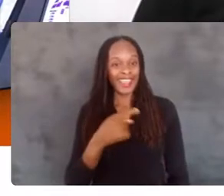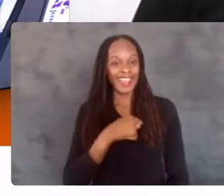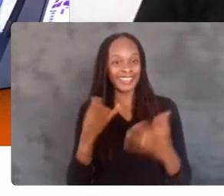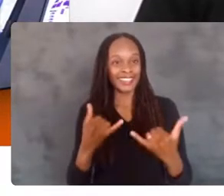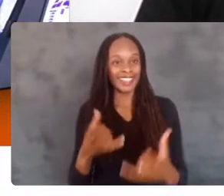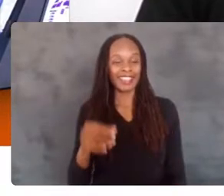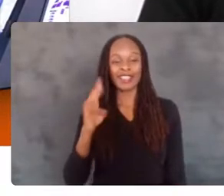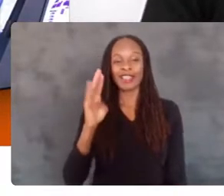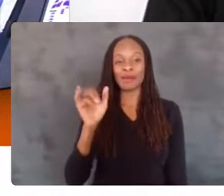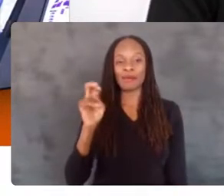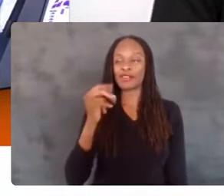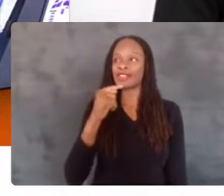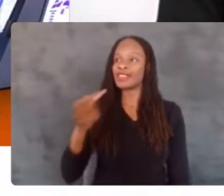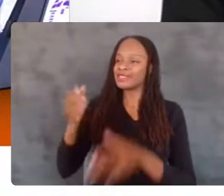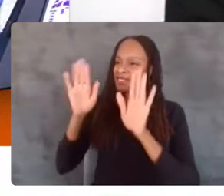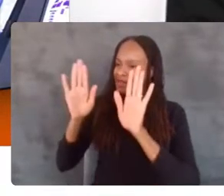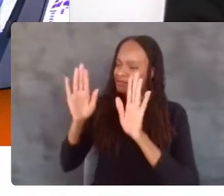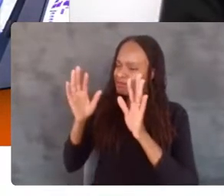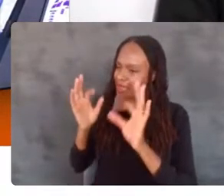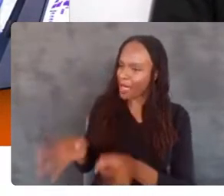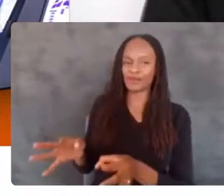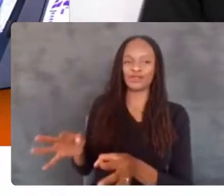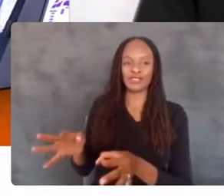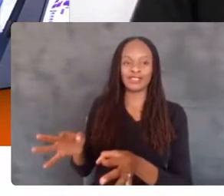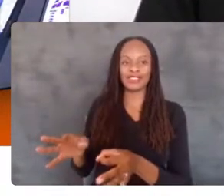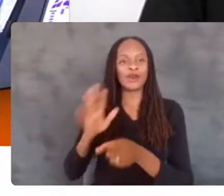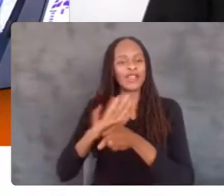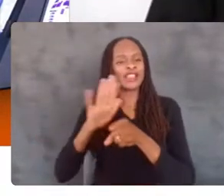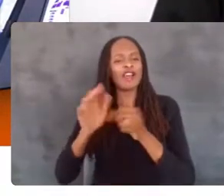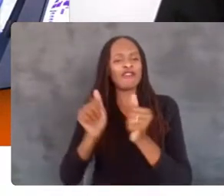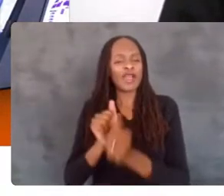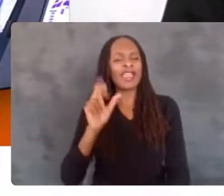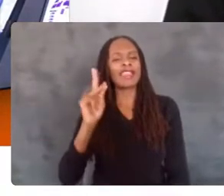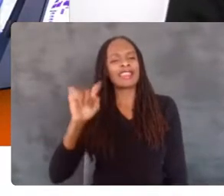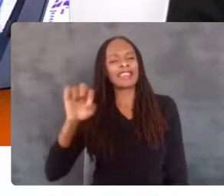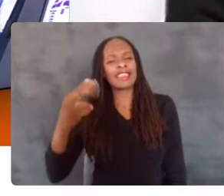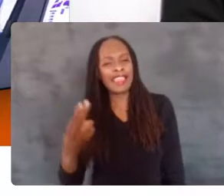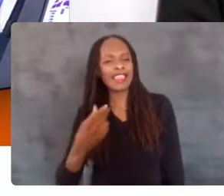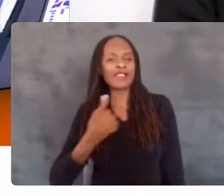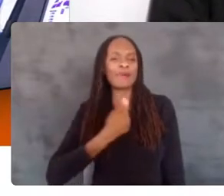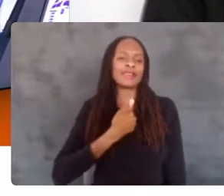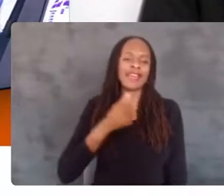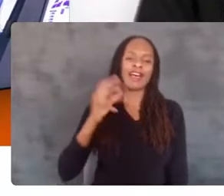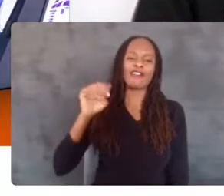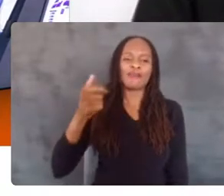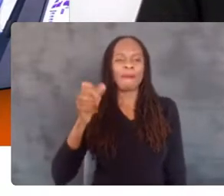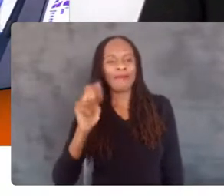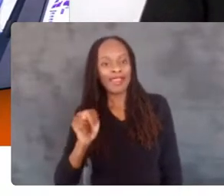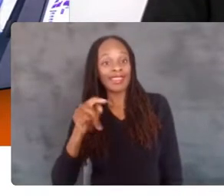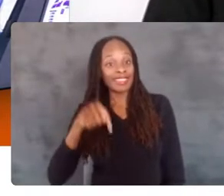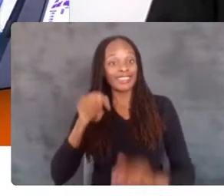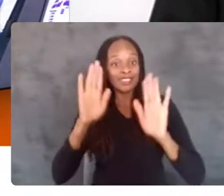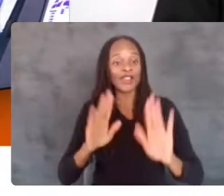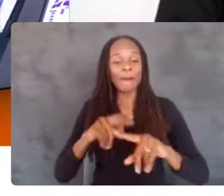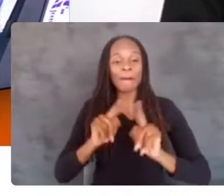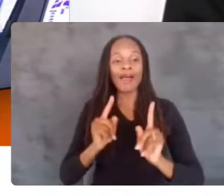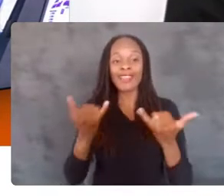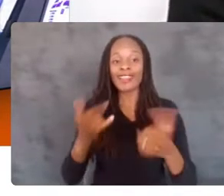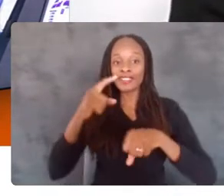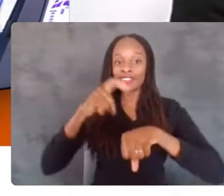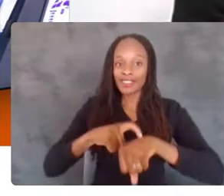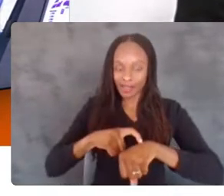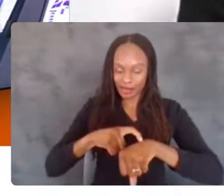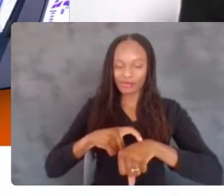Absolutely. So enough with Keith and myself and Megan. mean, this is great. But it is time